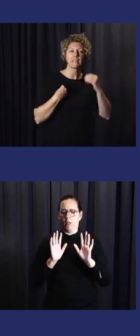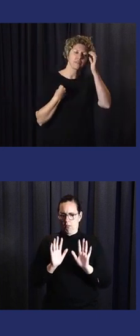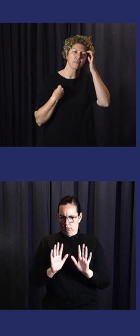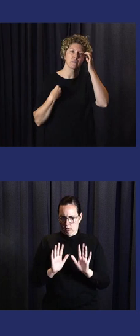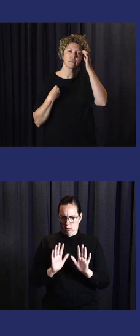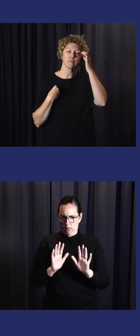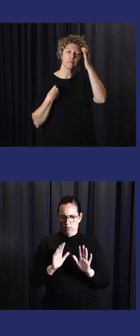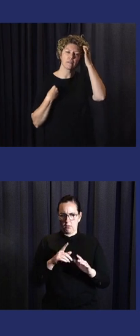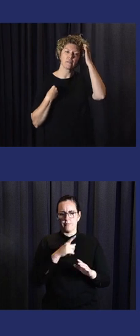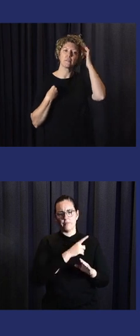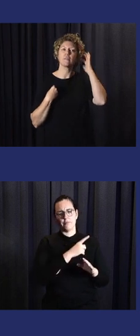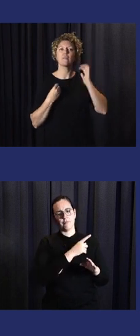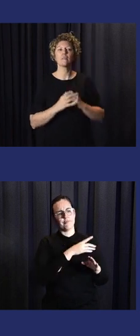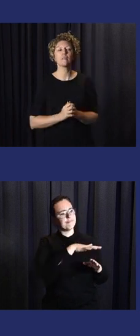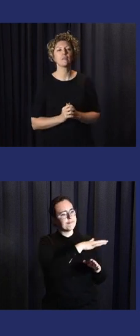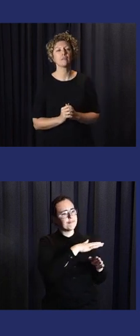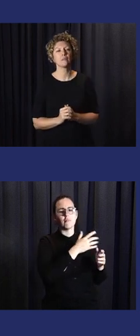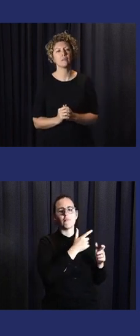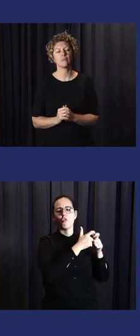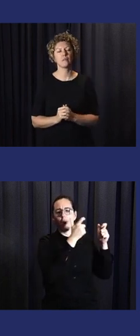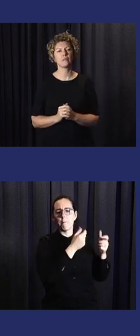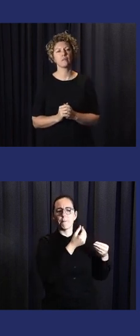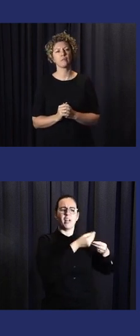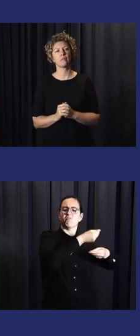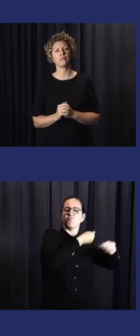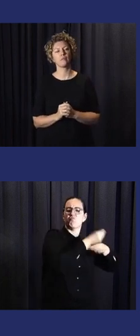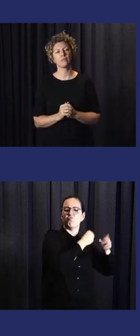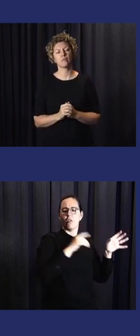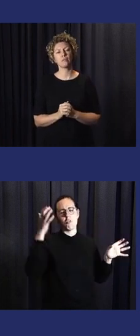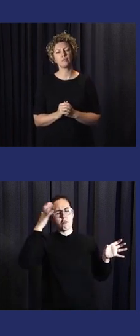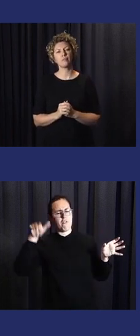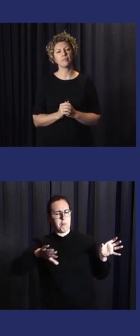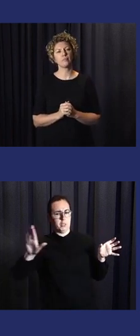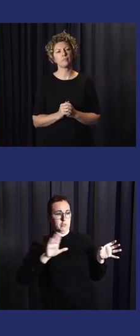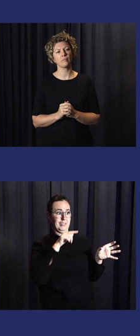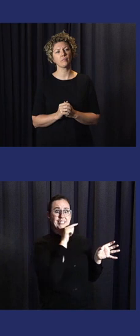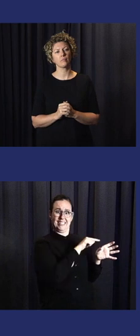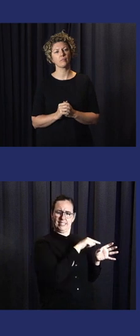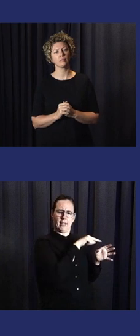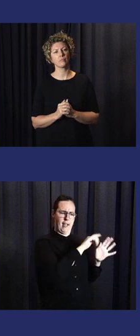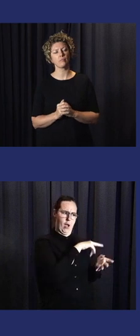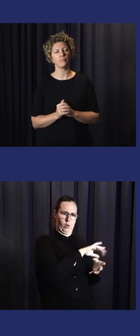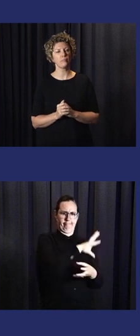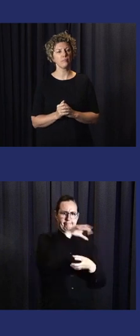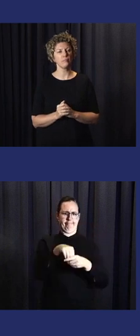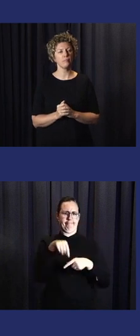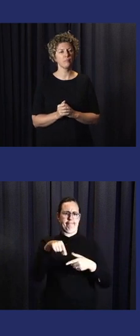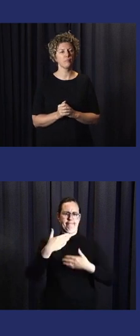The private sector, maybe this is custom.